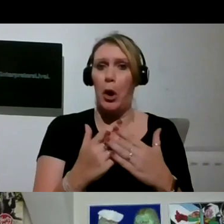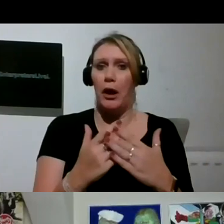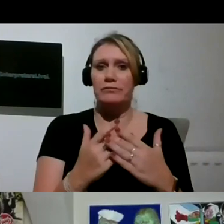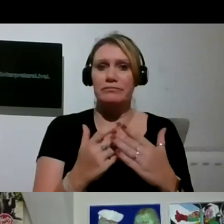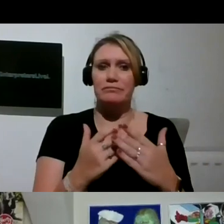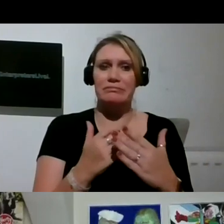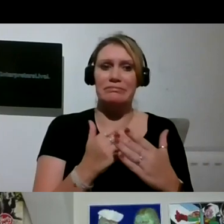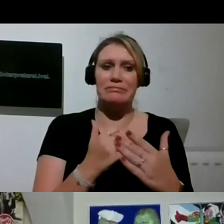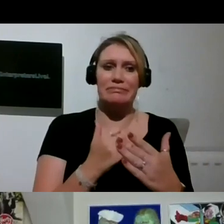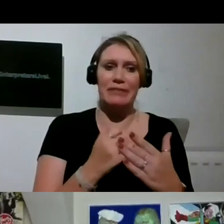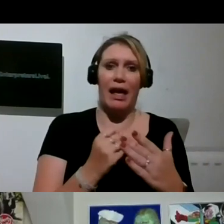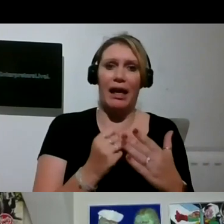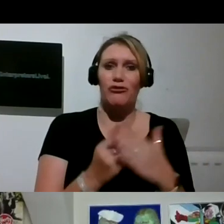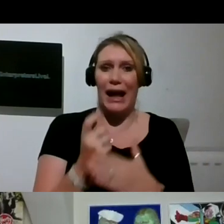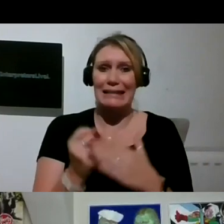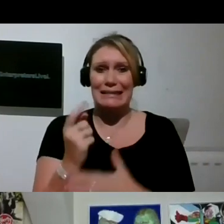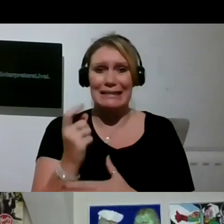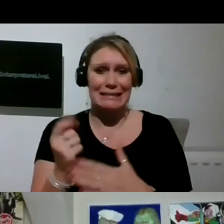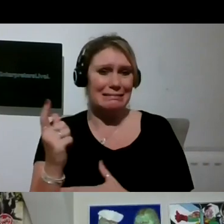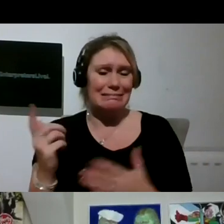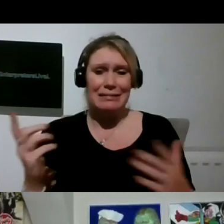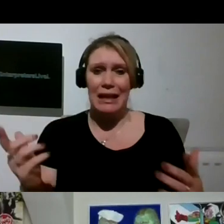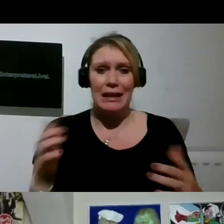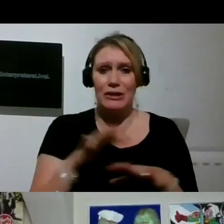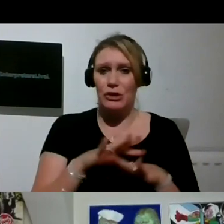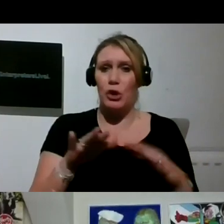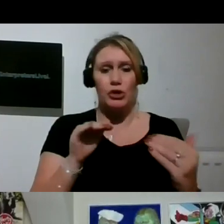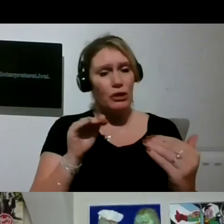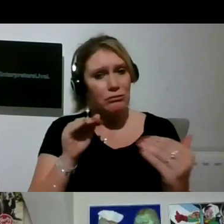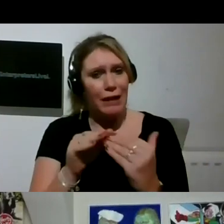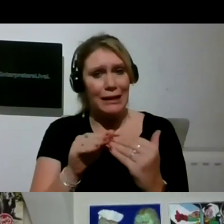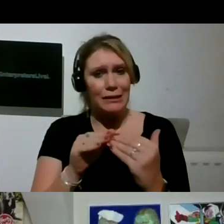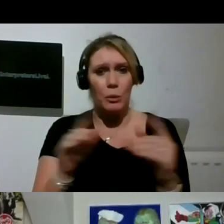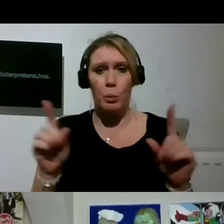kind of direct representations of what Duncan's talking about.